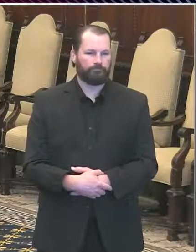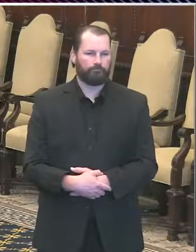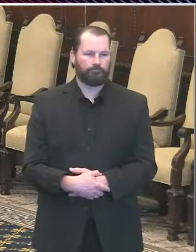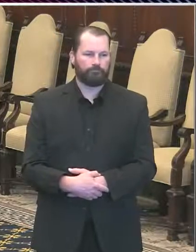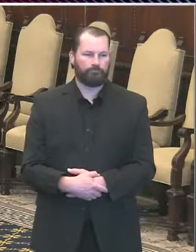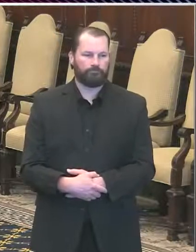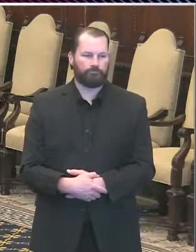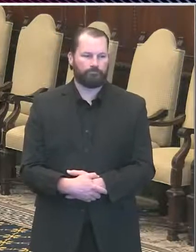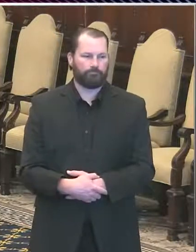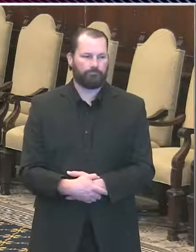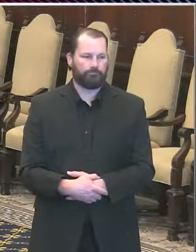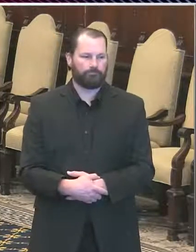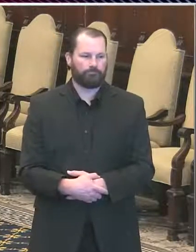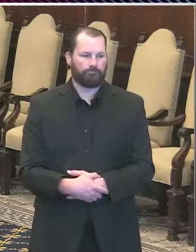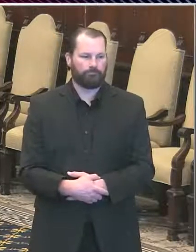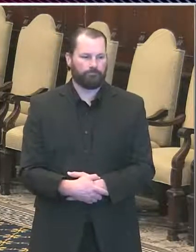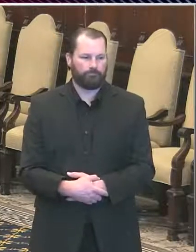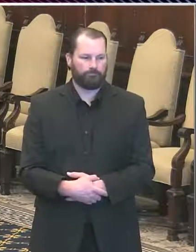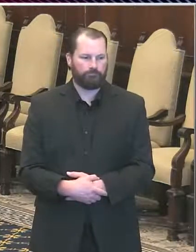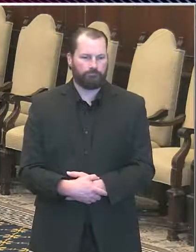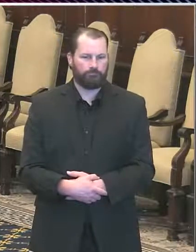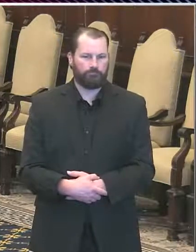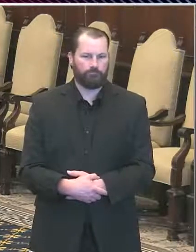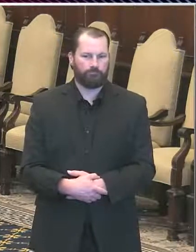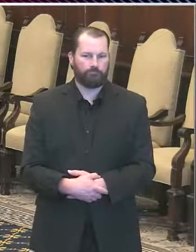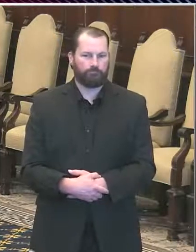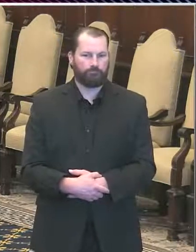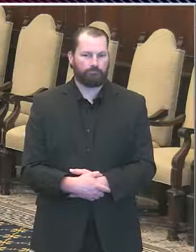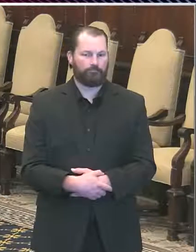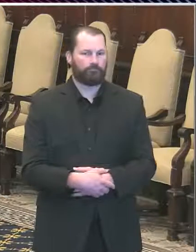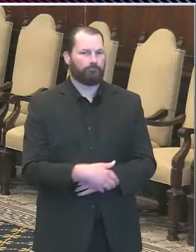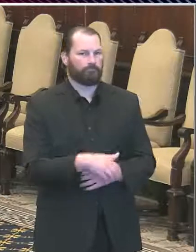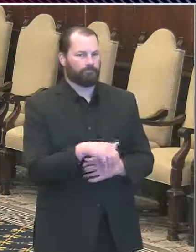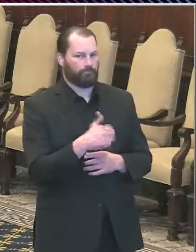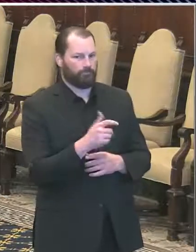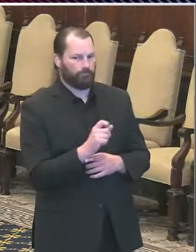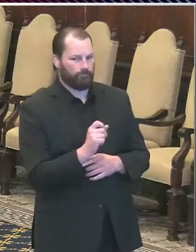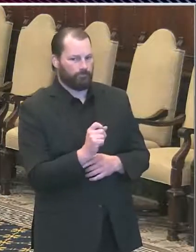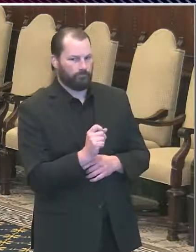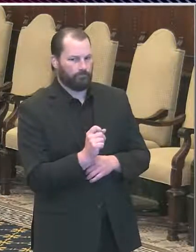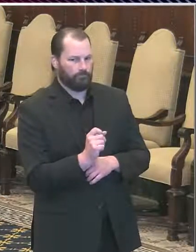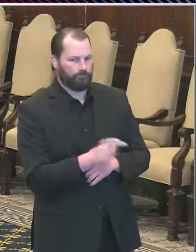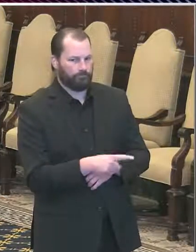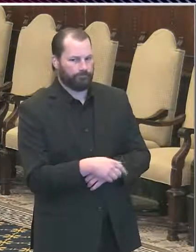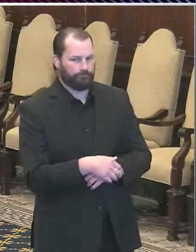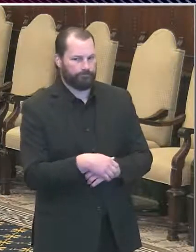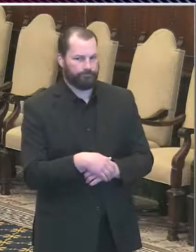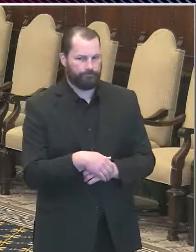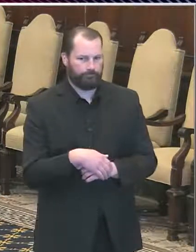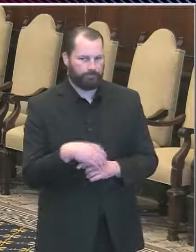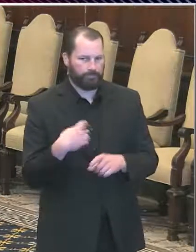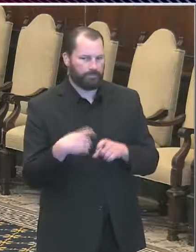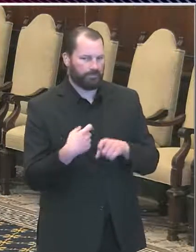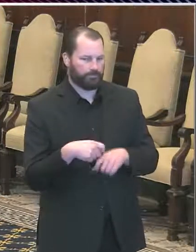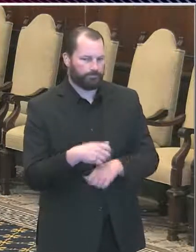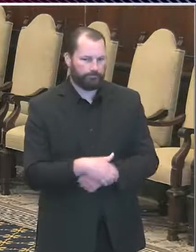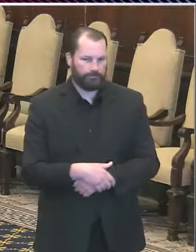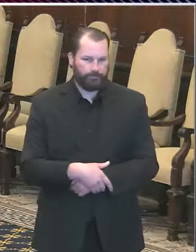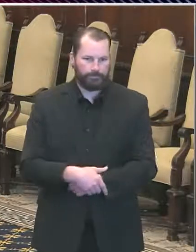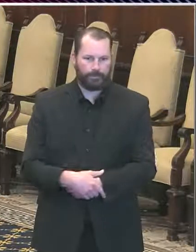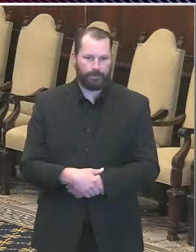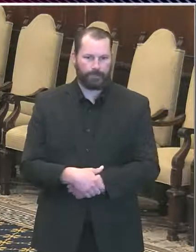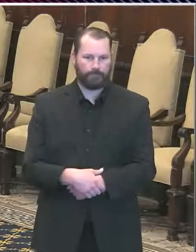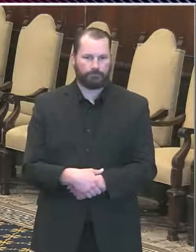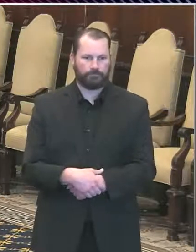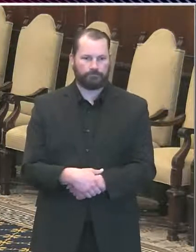my second question is about the elections that are coming and the election is the